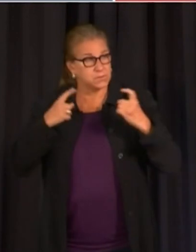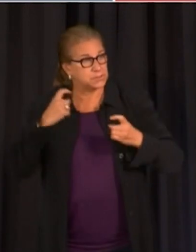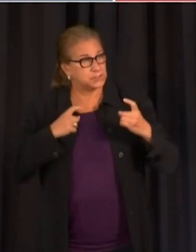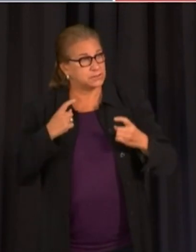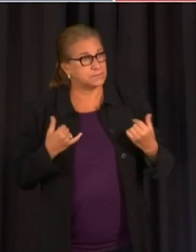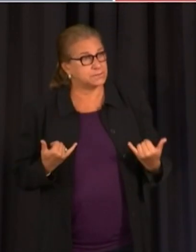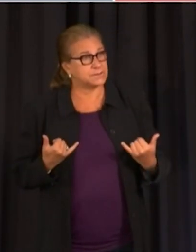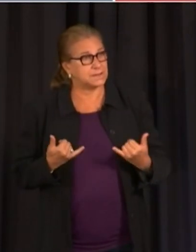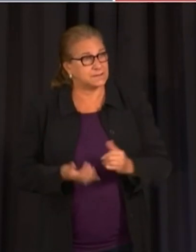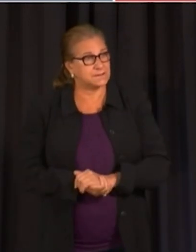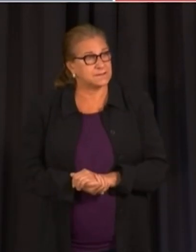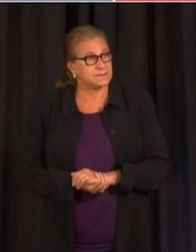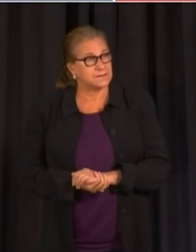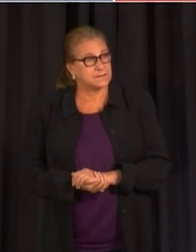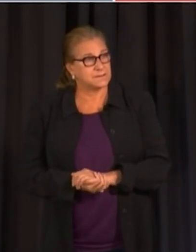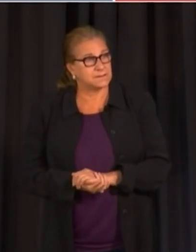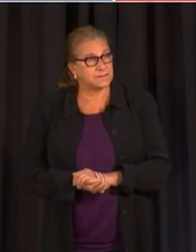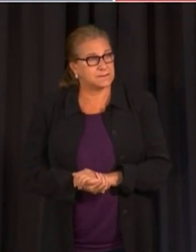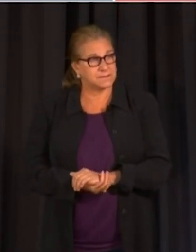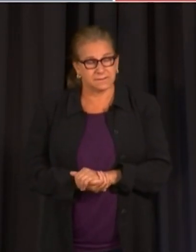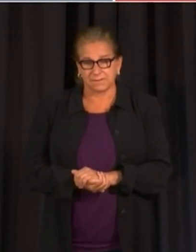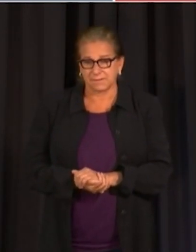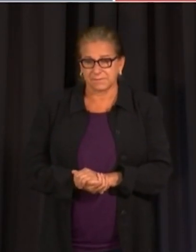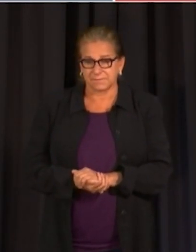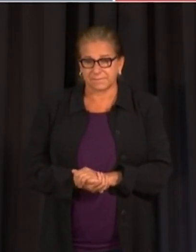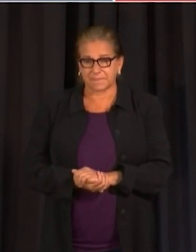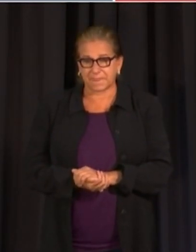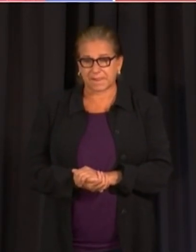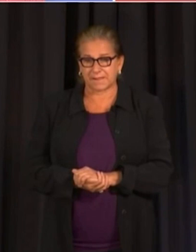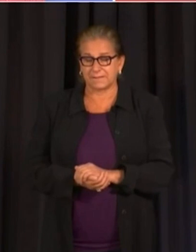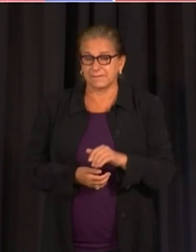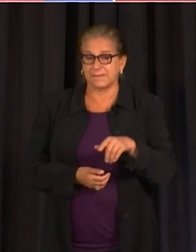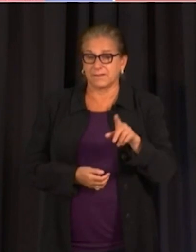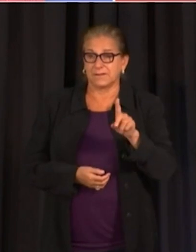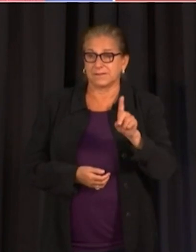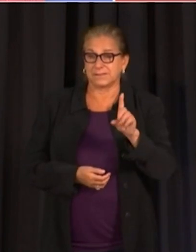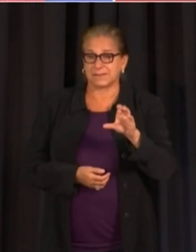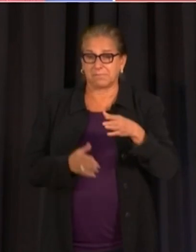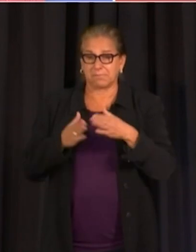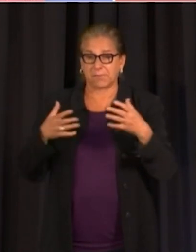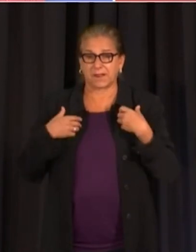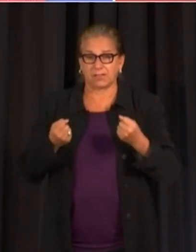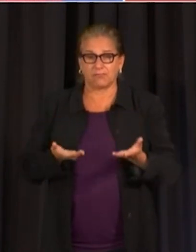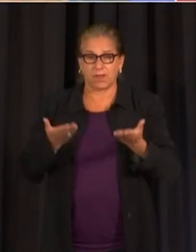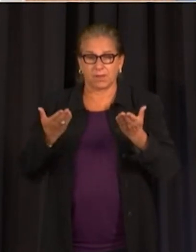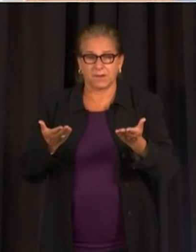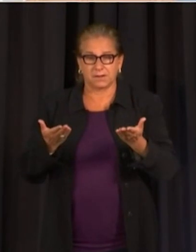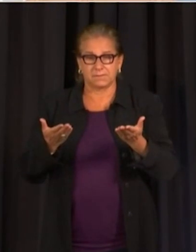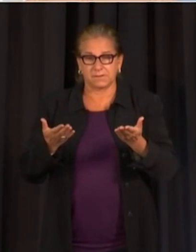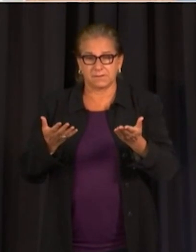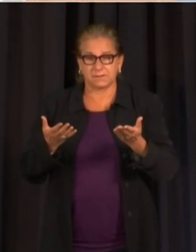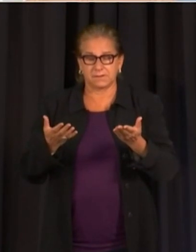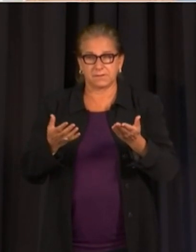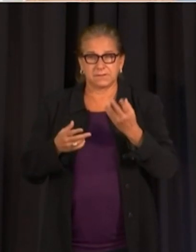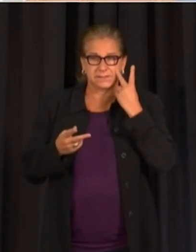And D.C. Health has recommended that given the trends in cases that we see and